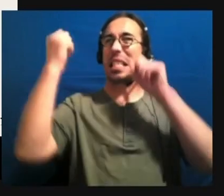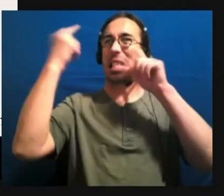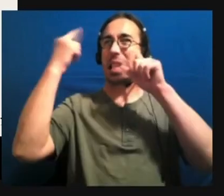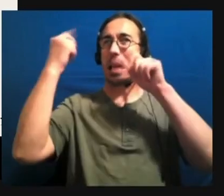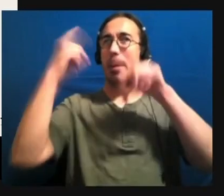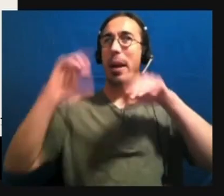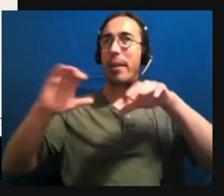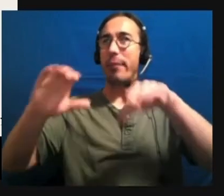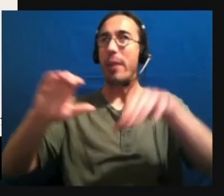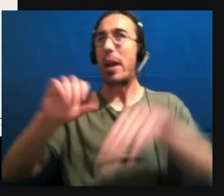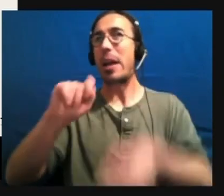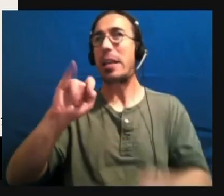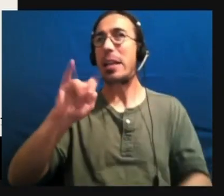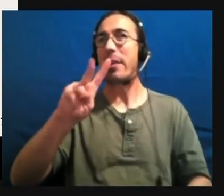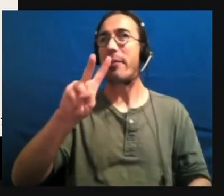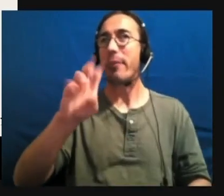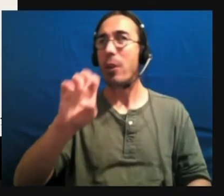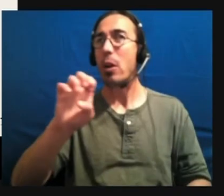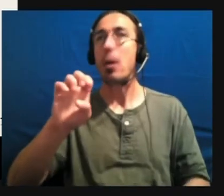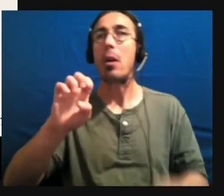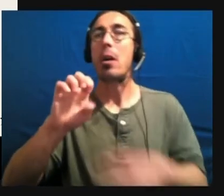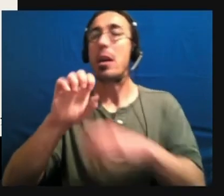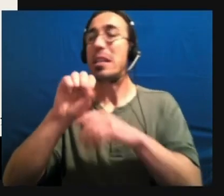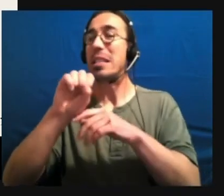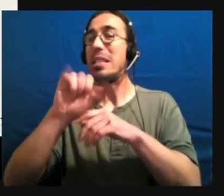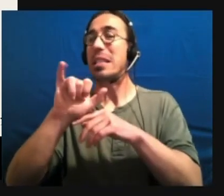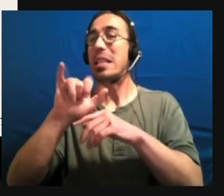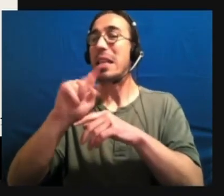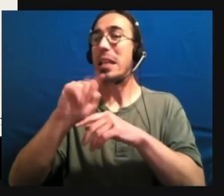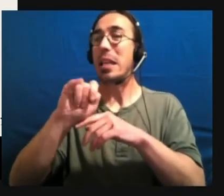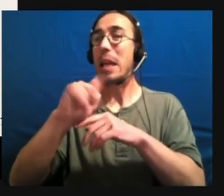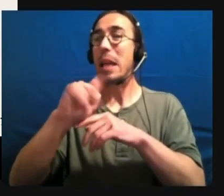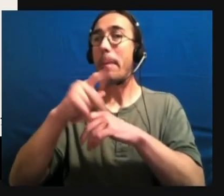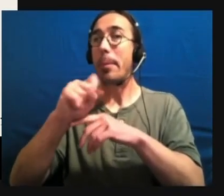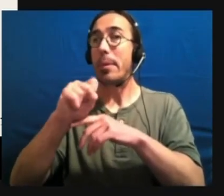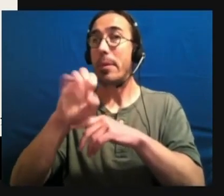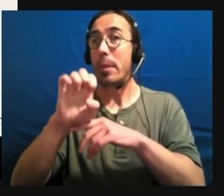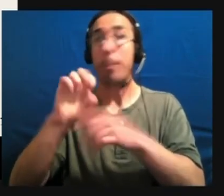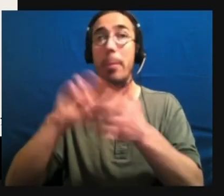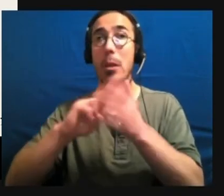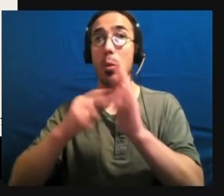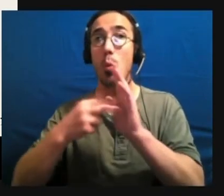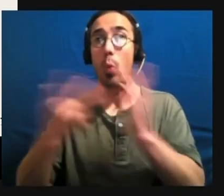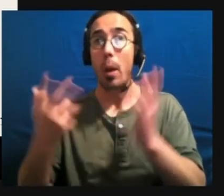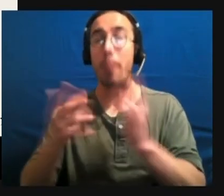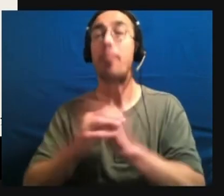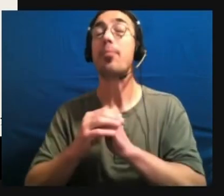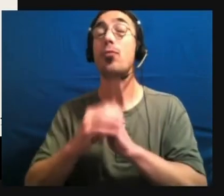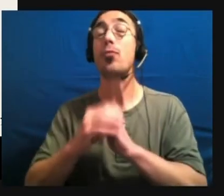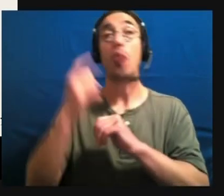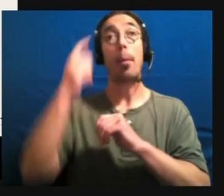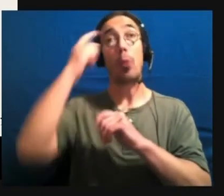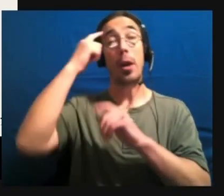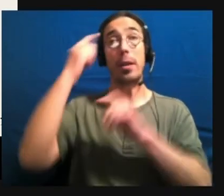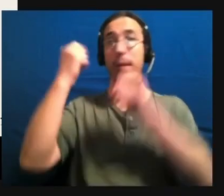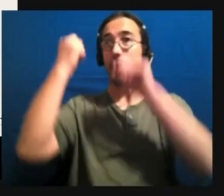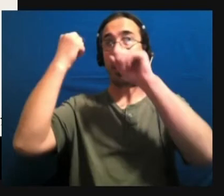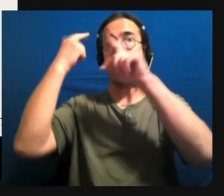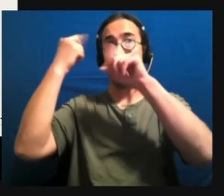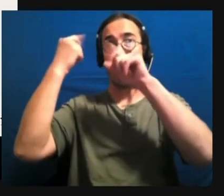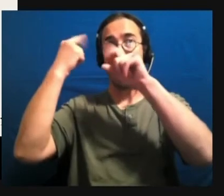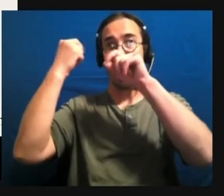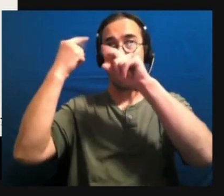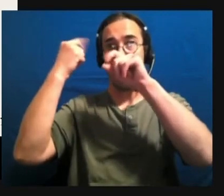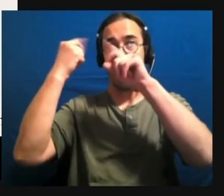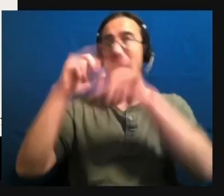What the heck does that mean? So our brains make connections and those connections are called synapses